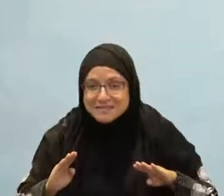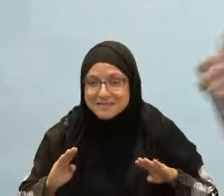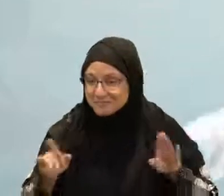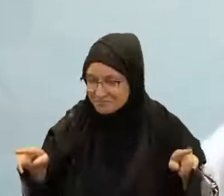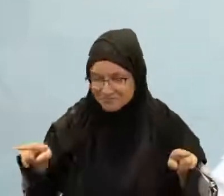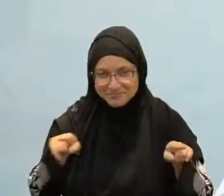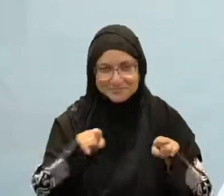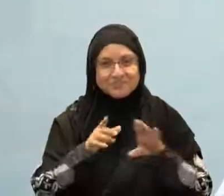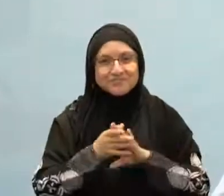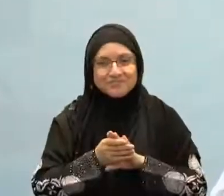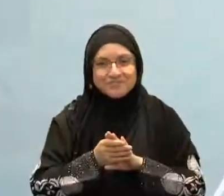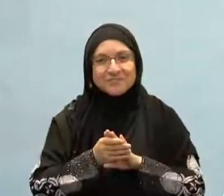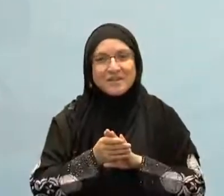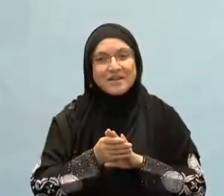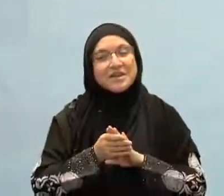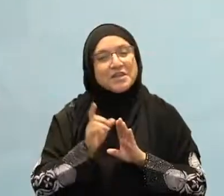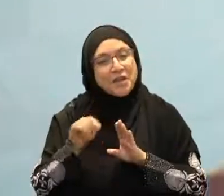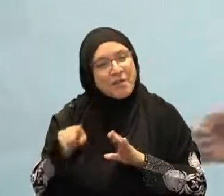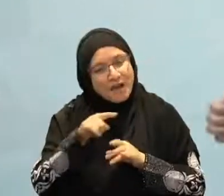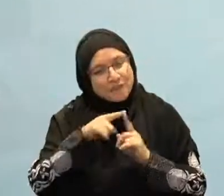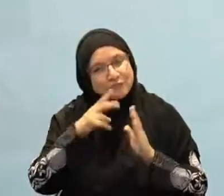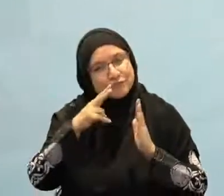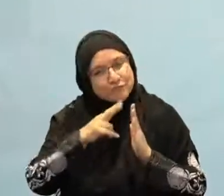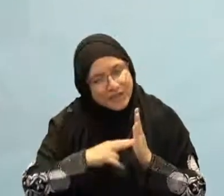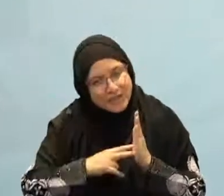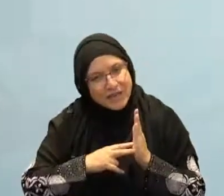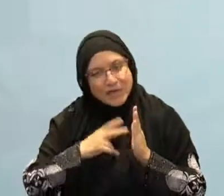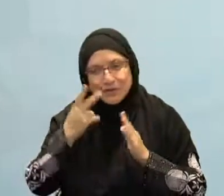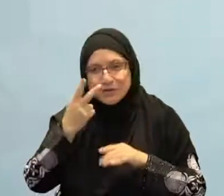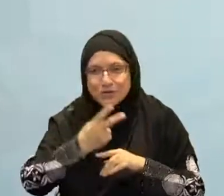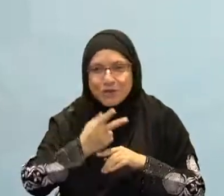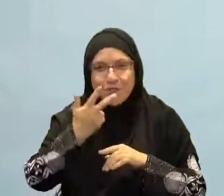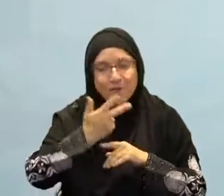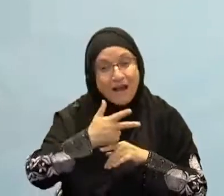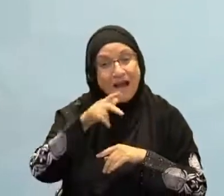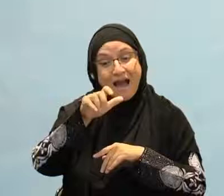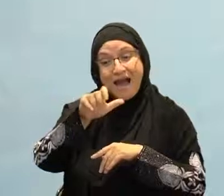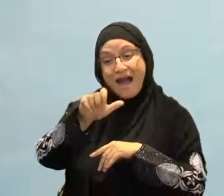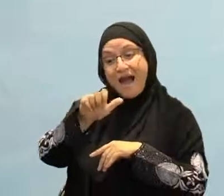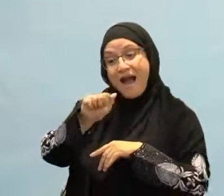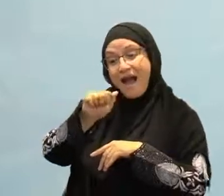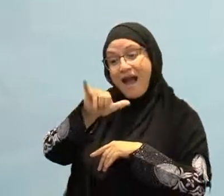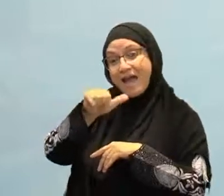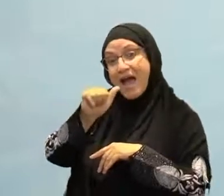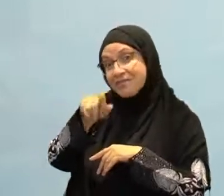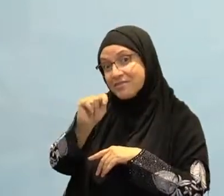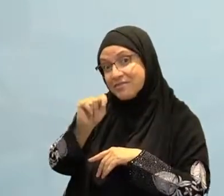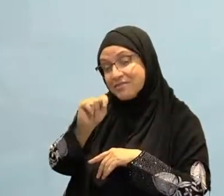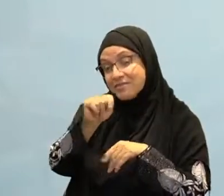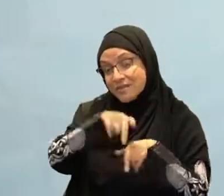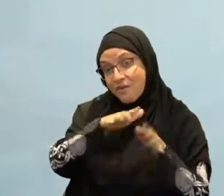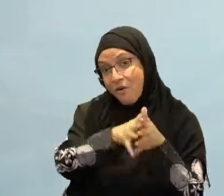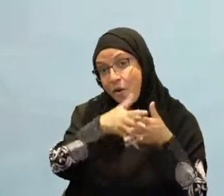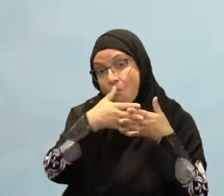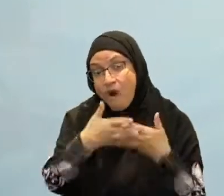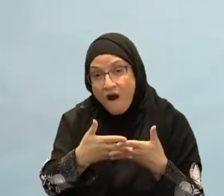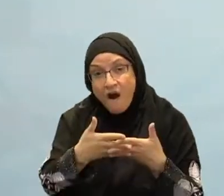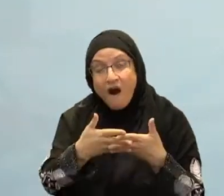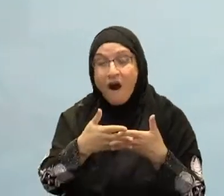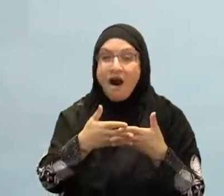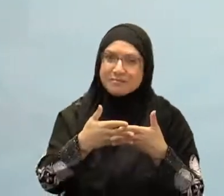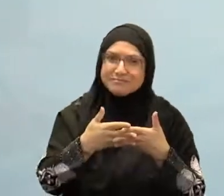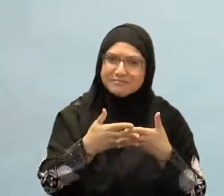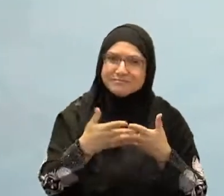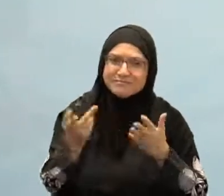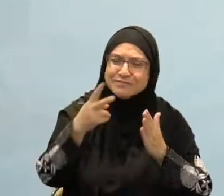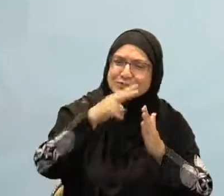allocate certain time to your sajda, certain time to your standing up. It's a moment of joy. And when the scholars